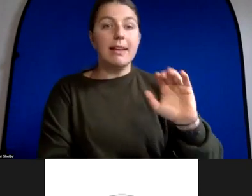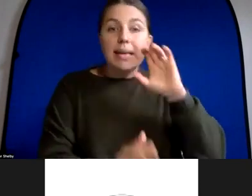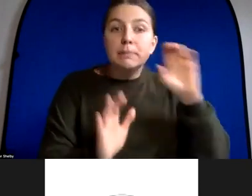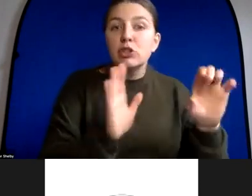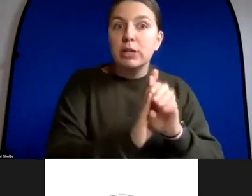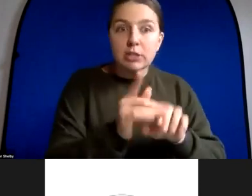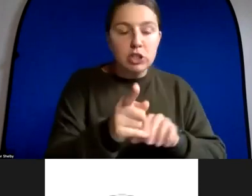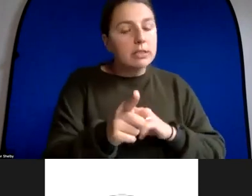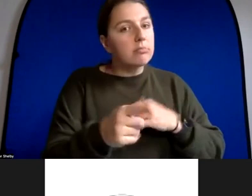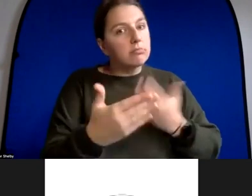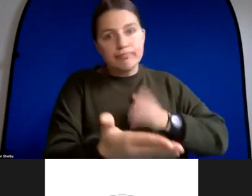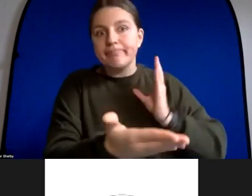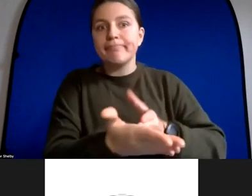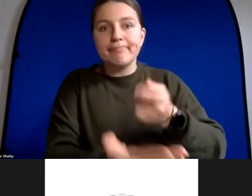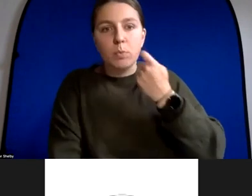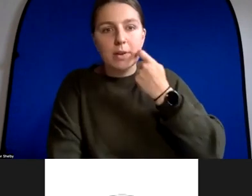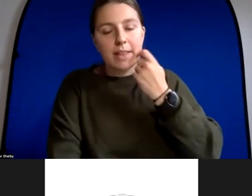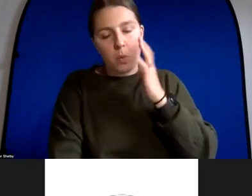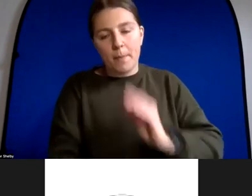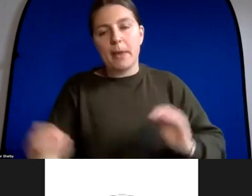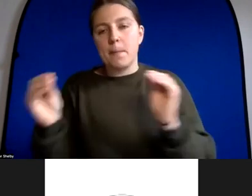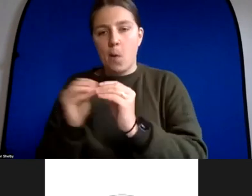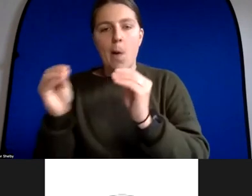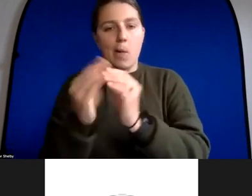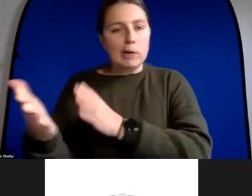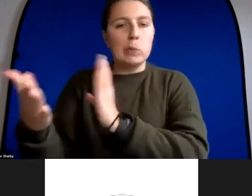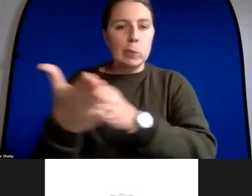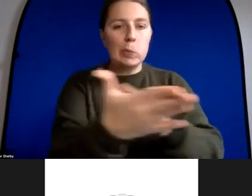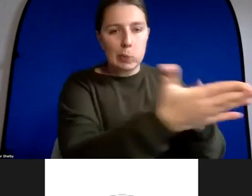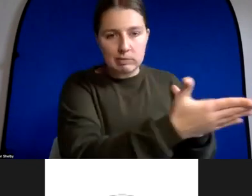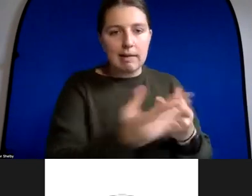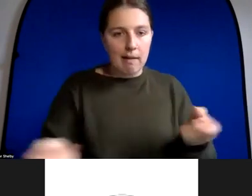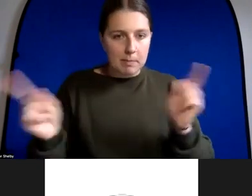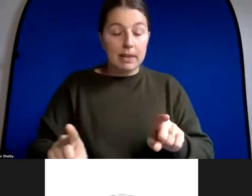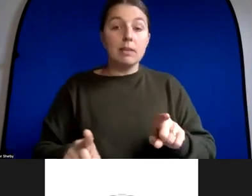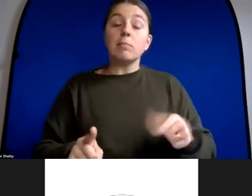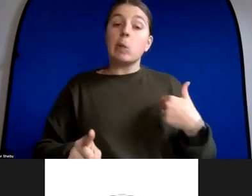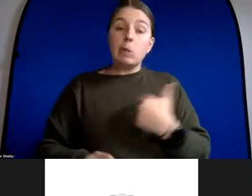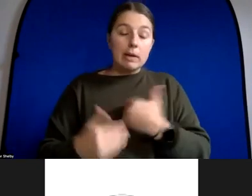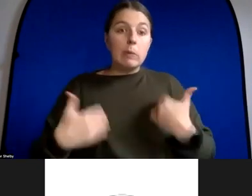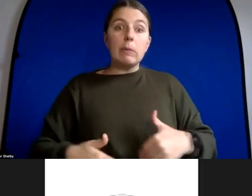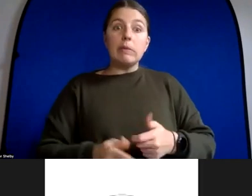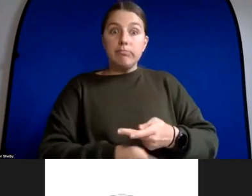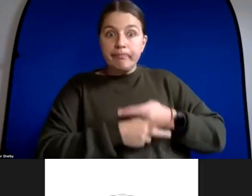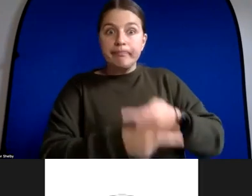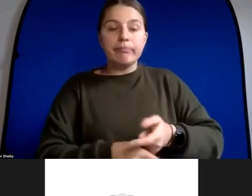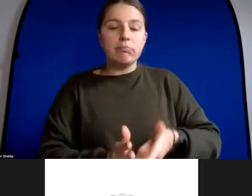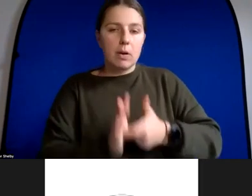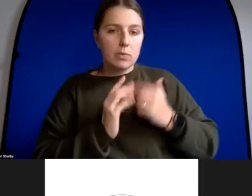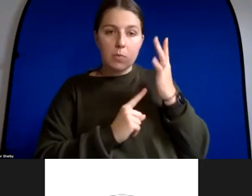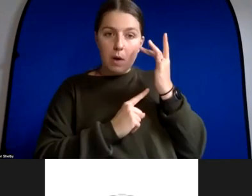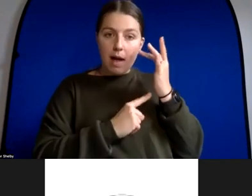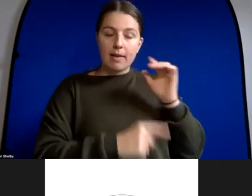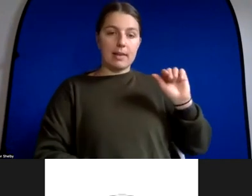there will be more but like i said we have to be careful because you know these artificial intelligence